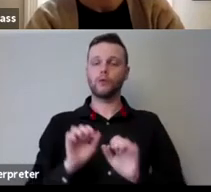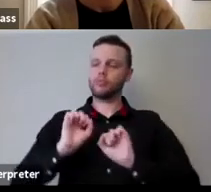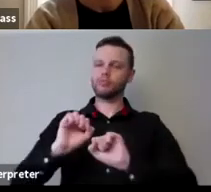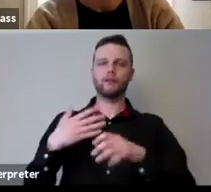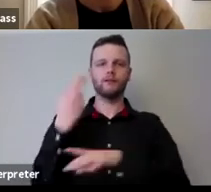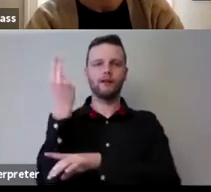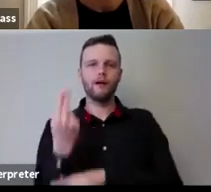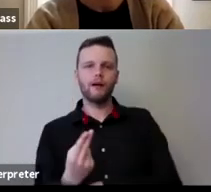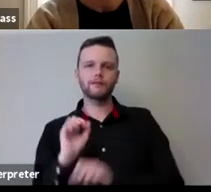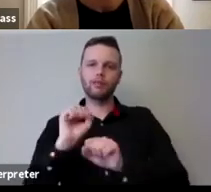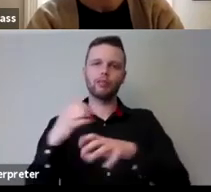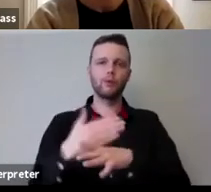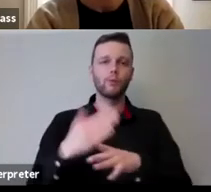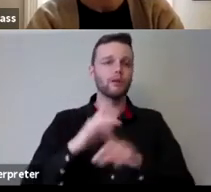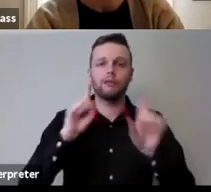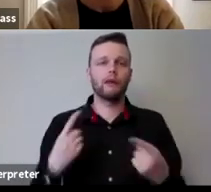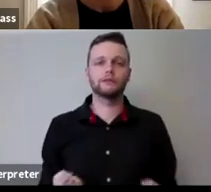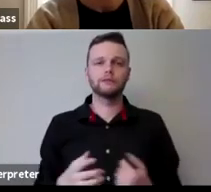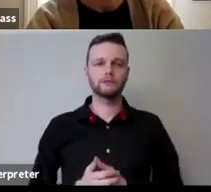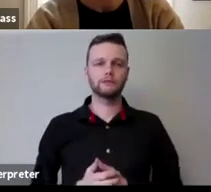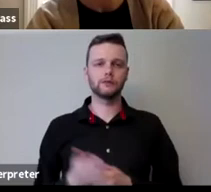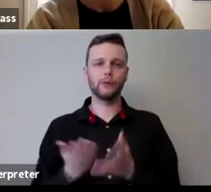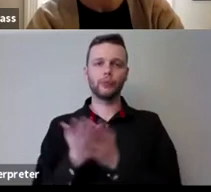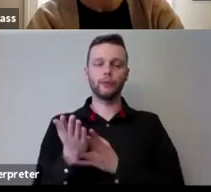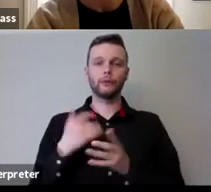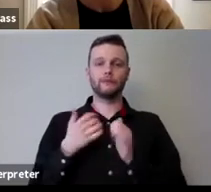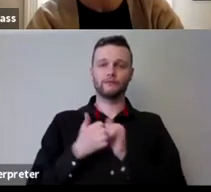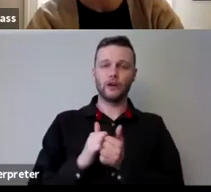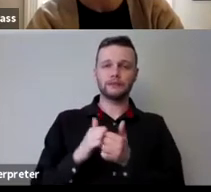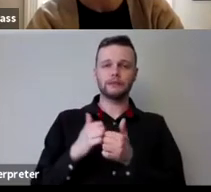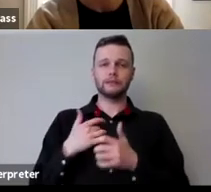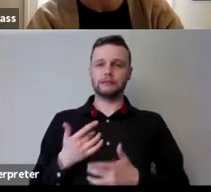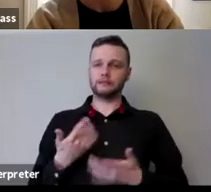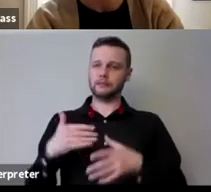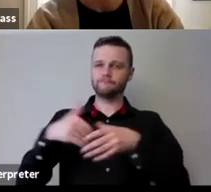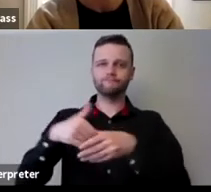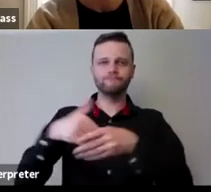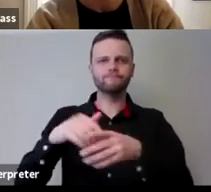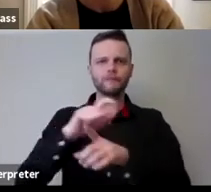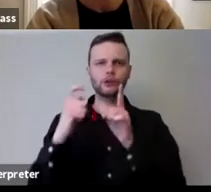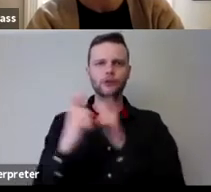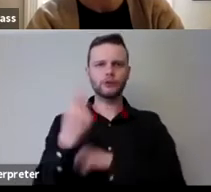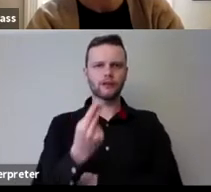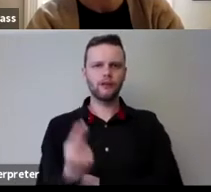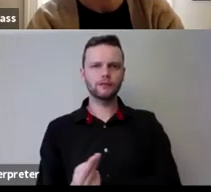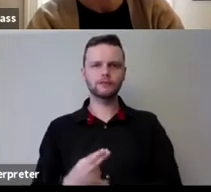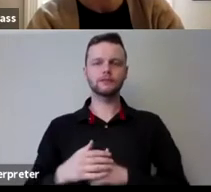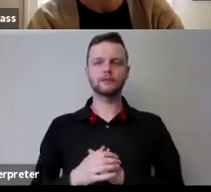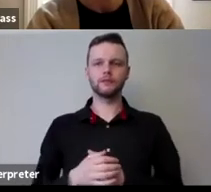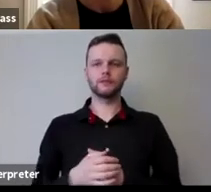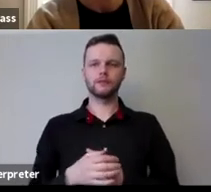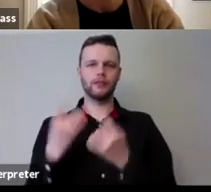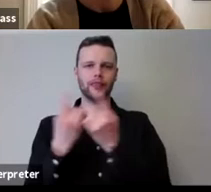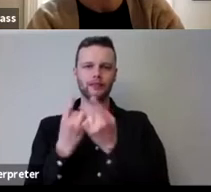that they make and amongst my friends and peers who make participated community arts so amongst the stuff that's really about